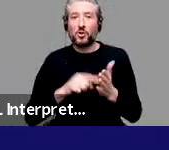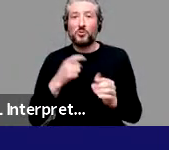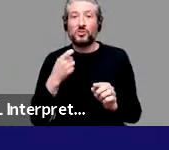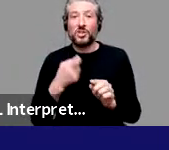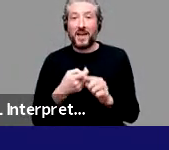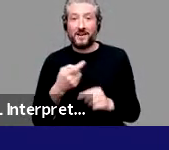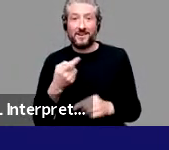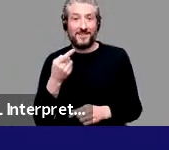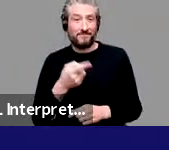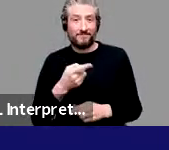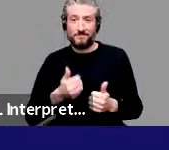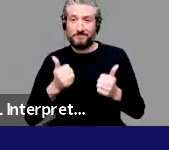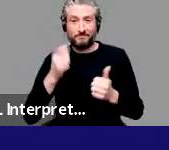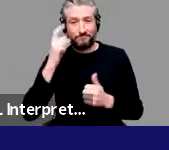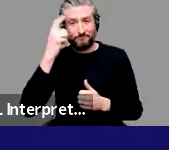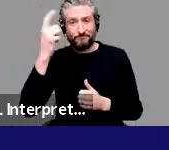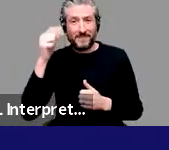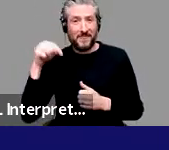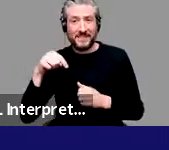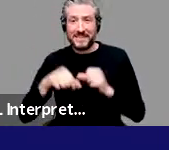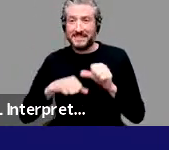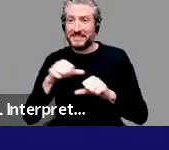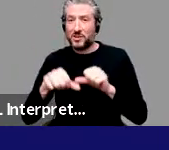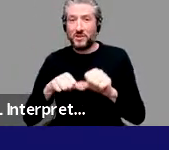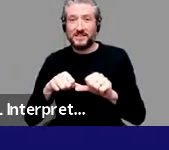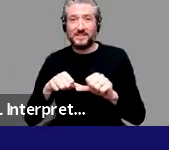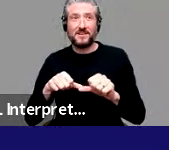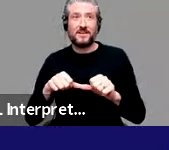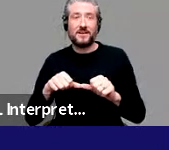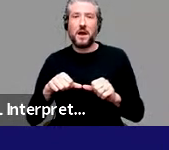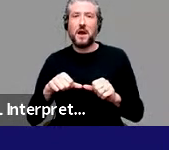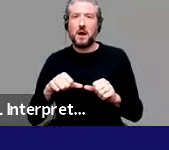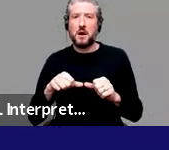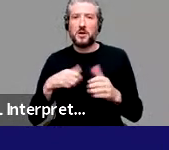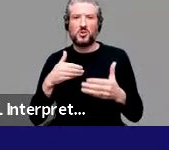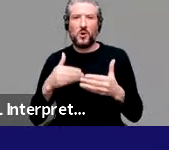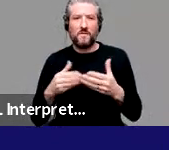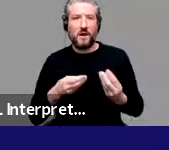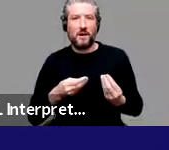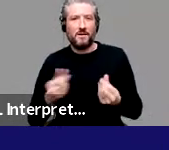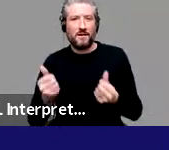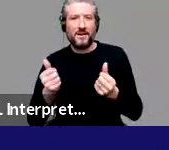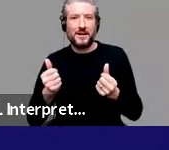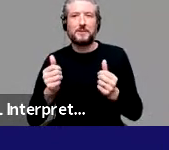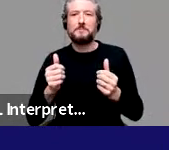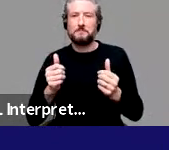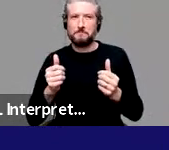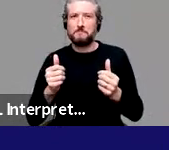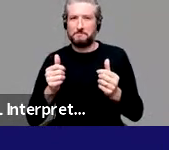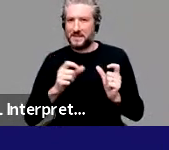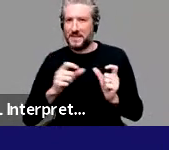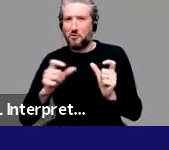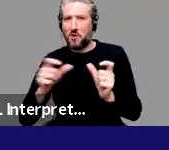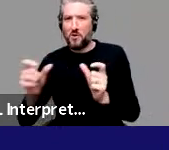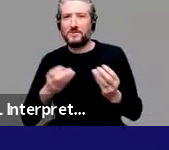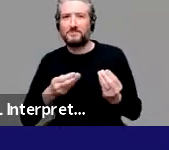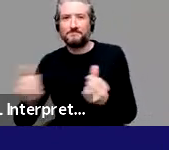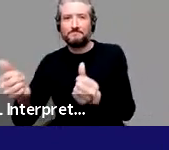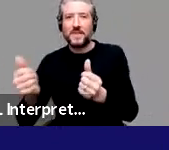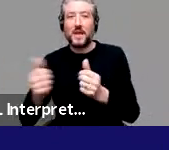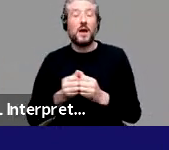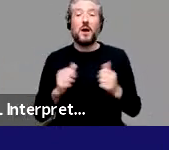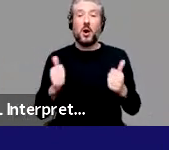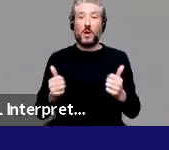Um, everything so far has gone smoothly. Let's see if we can keep that up. All right. Um, so